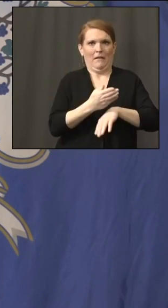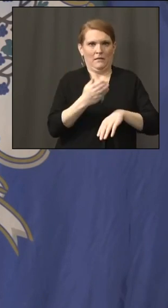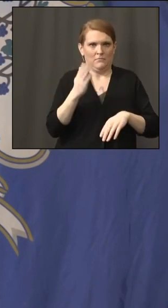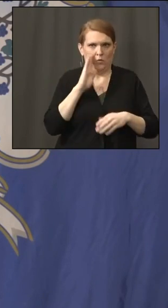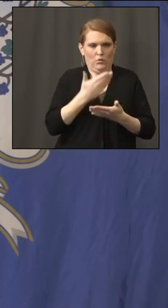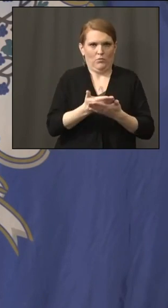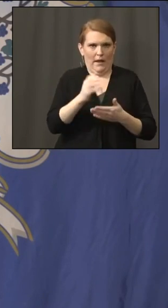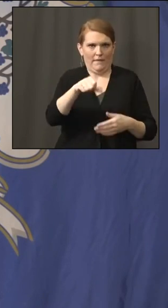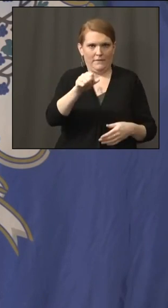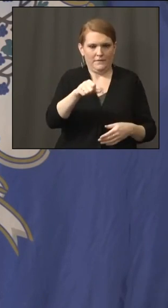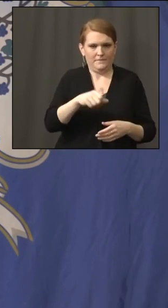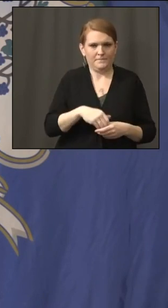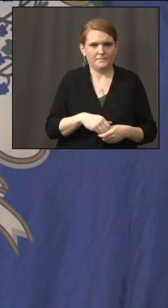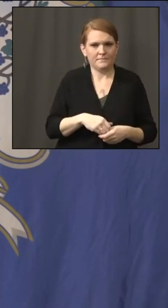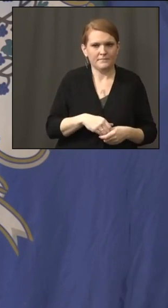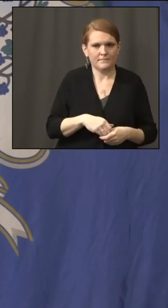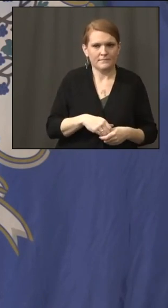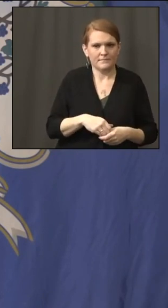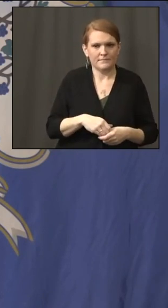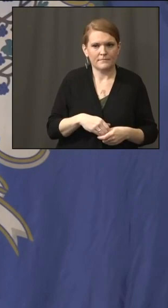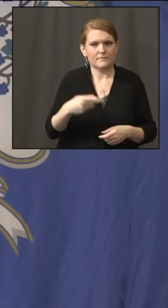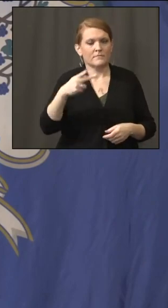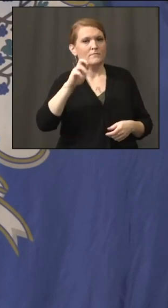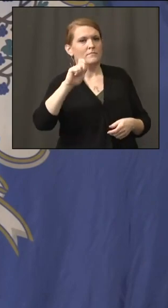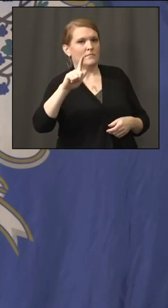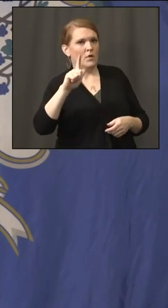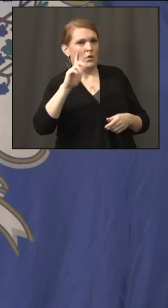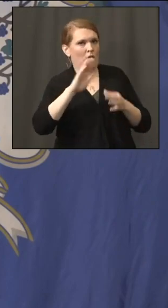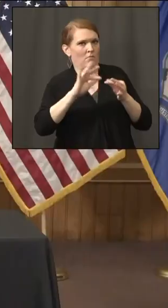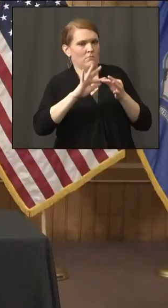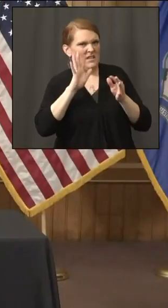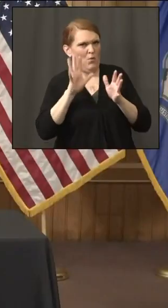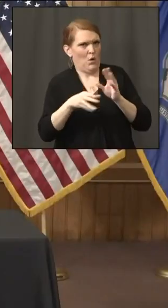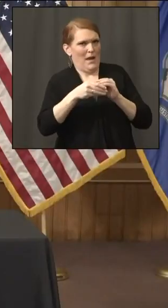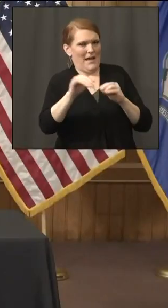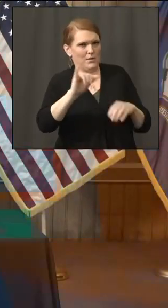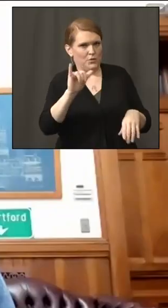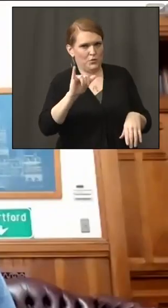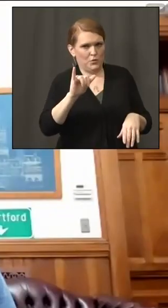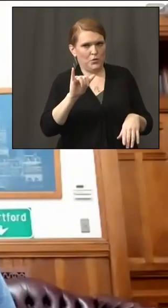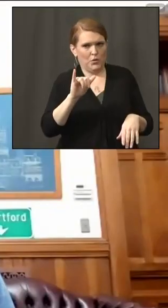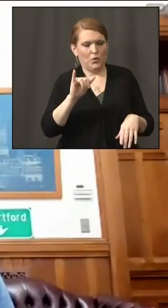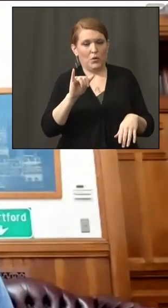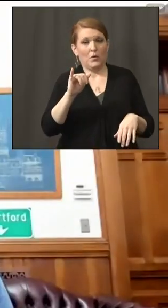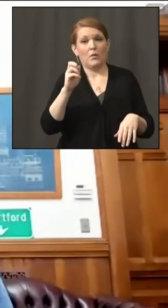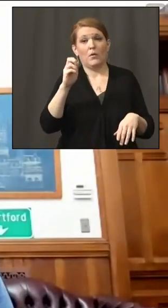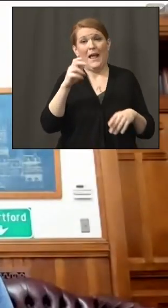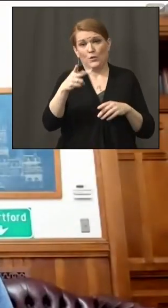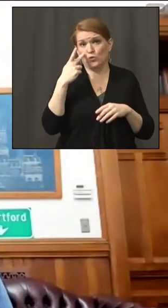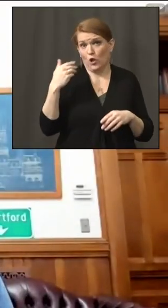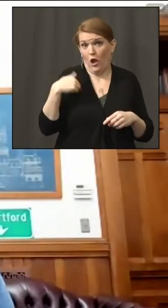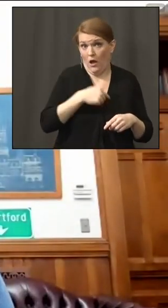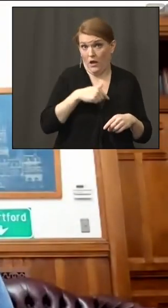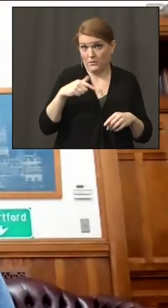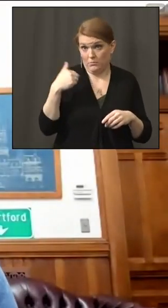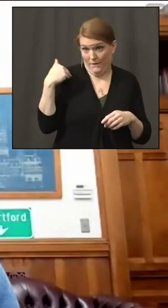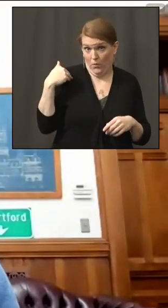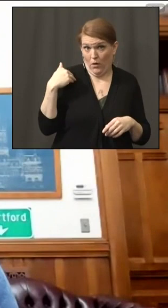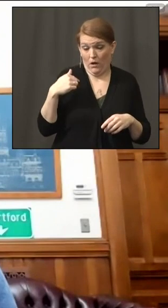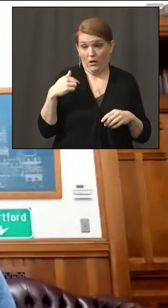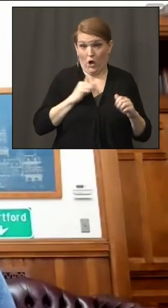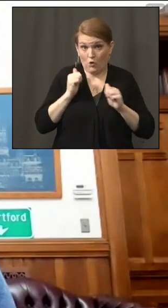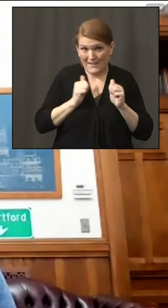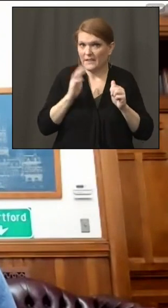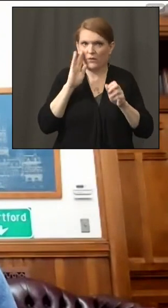And I'll also add as well. And you saw this from the PPP rounds. We're going to be extremely aggressive, making sure people and entities